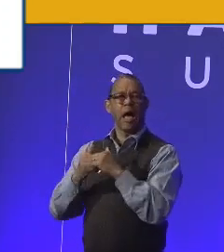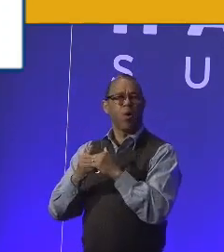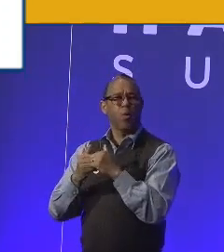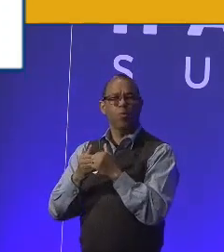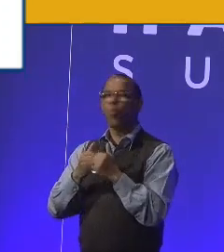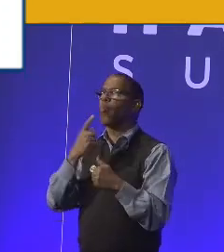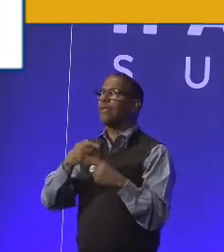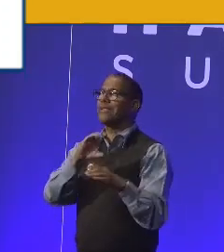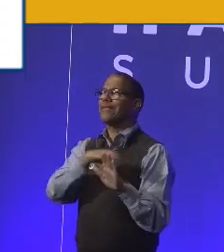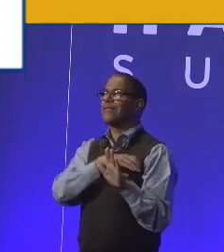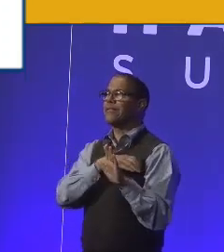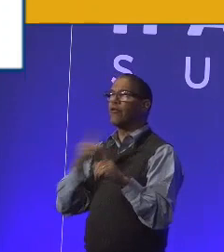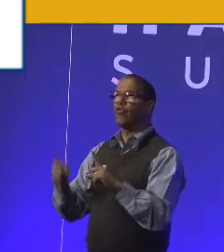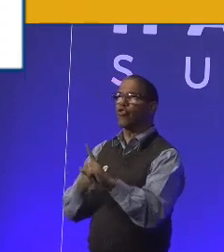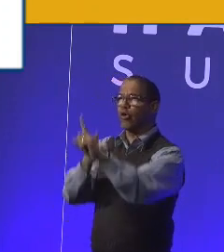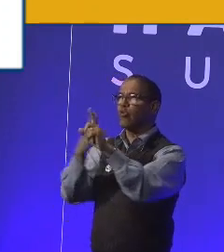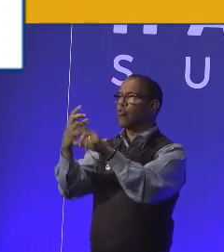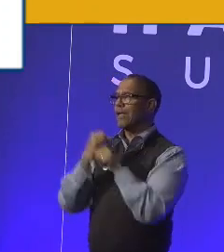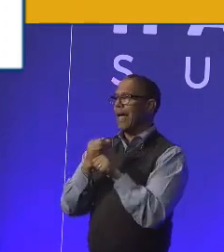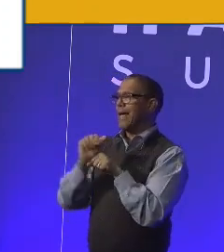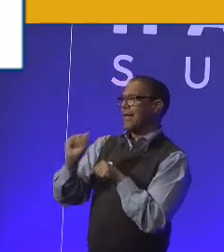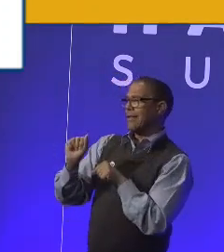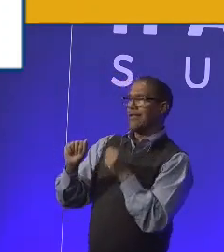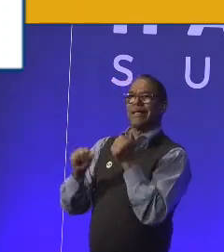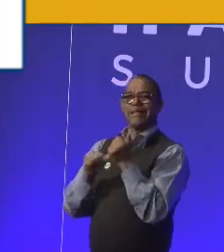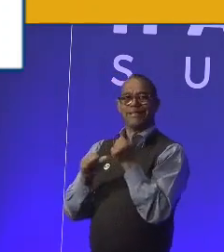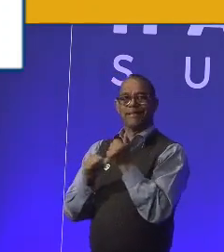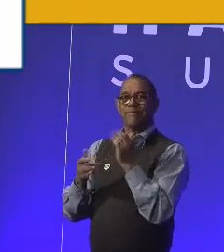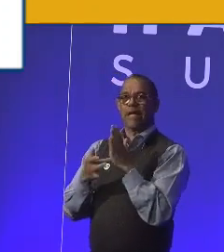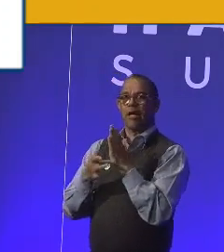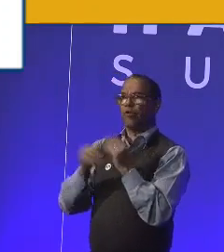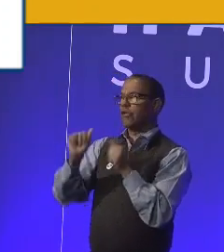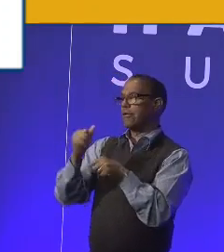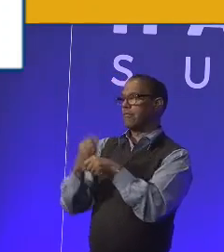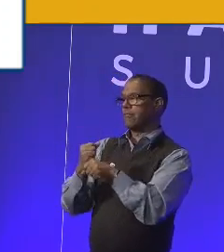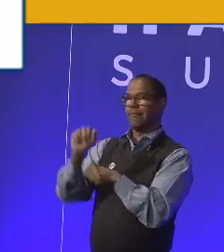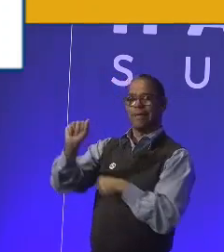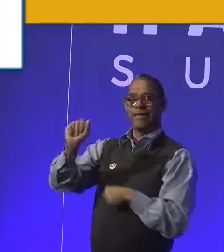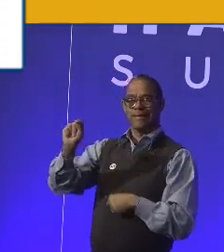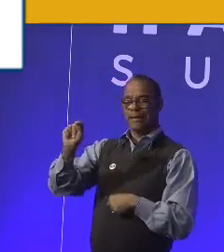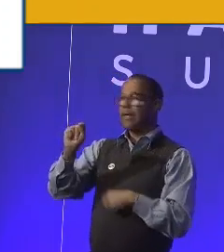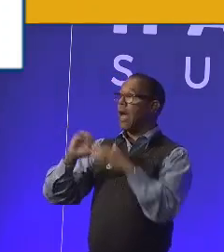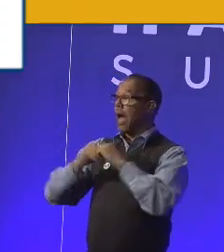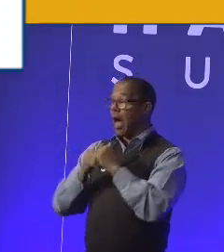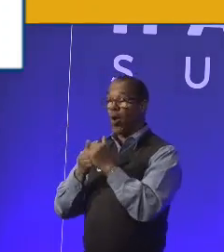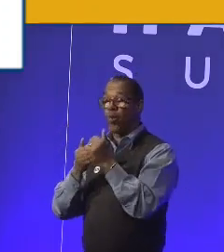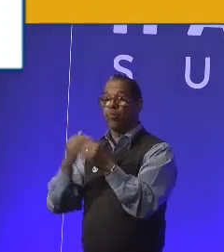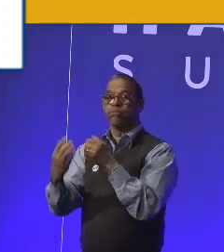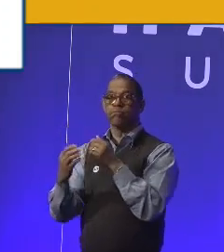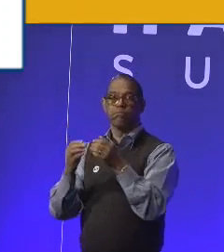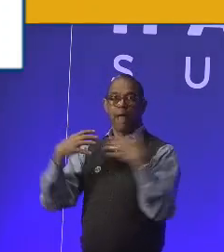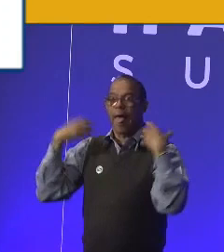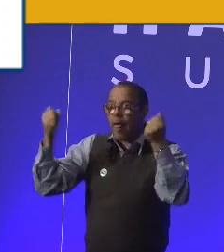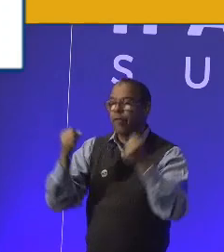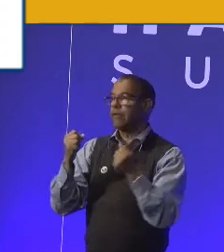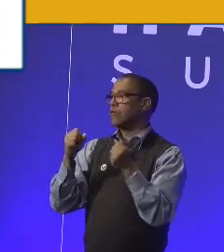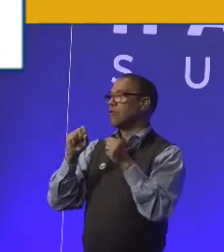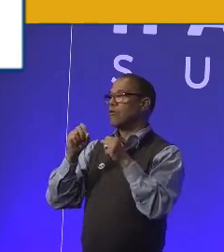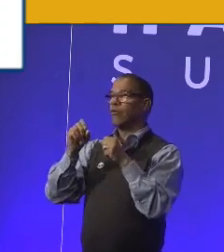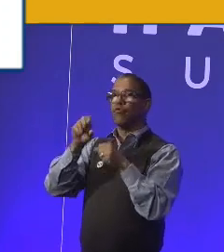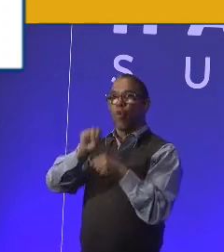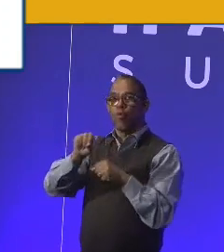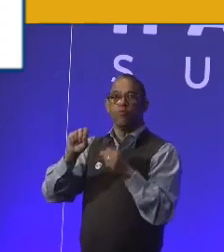journey? Who are the people that people with disabilities interface with in society through health, social services, education and work?